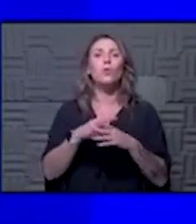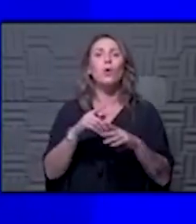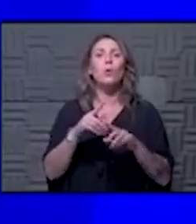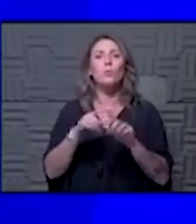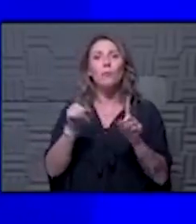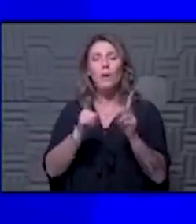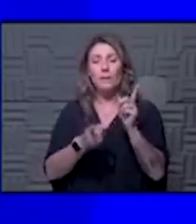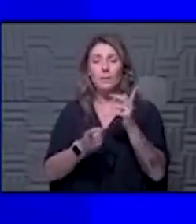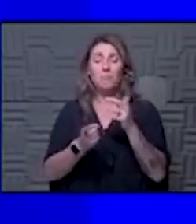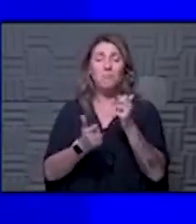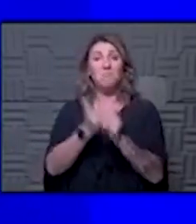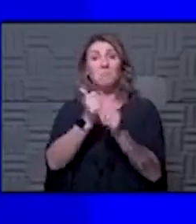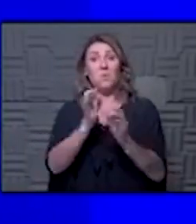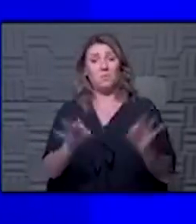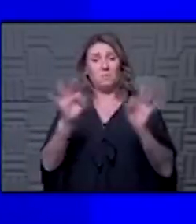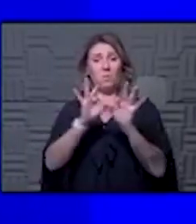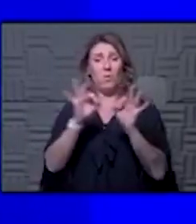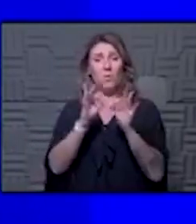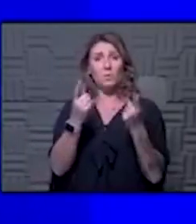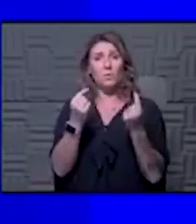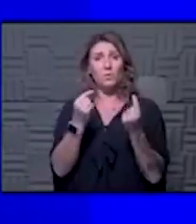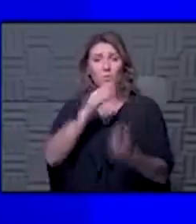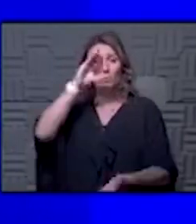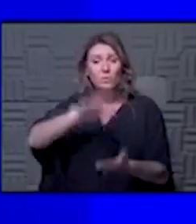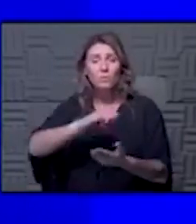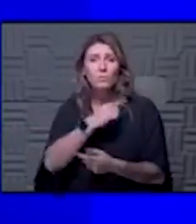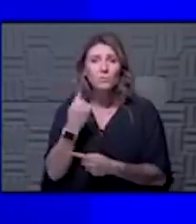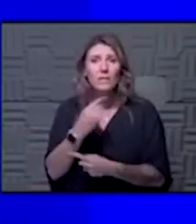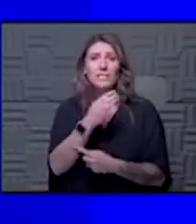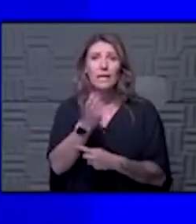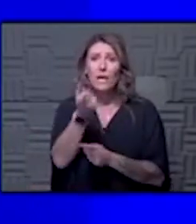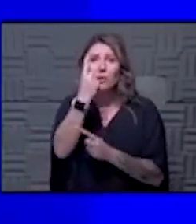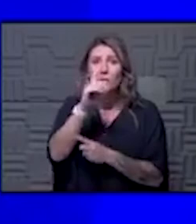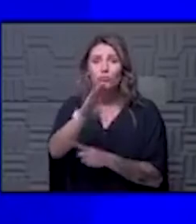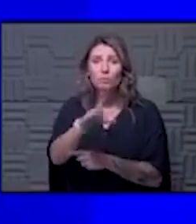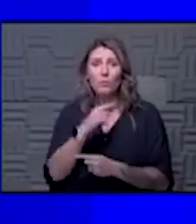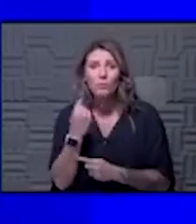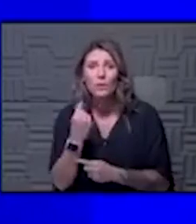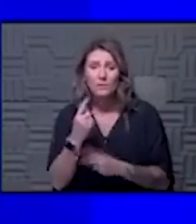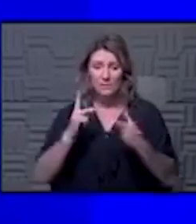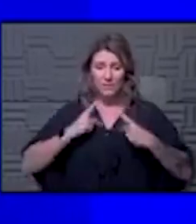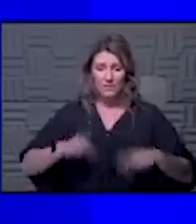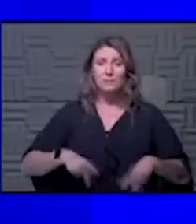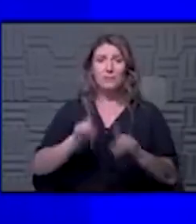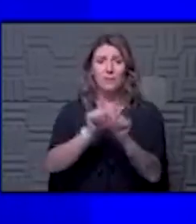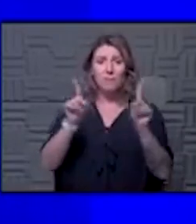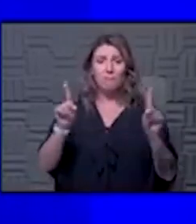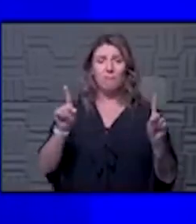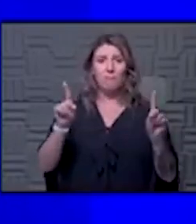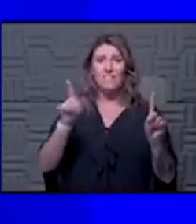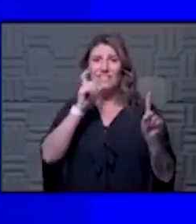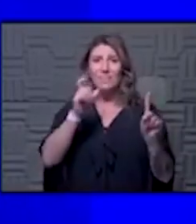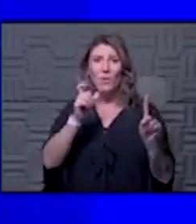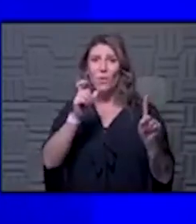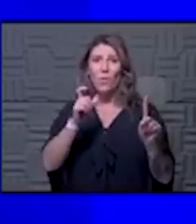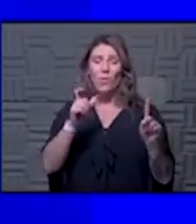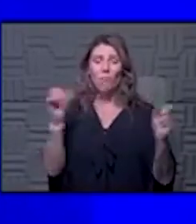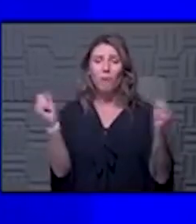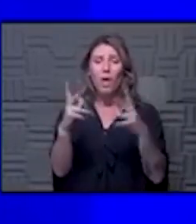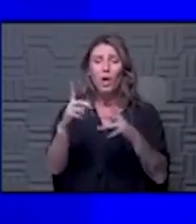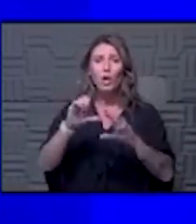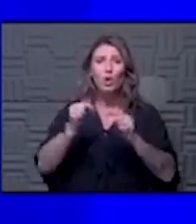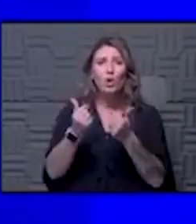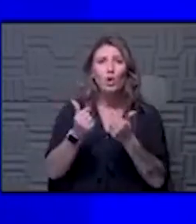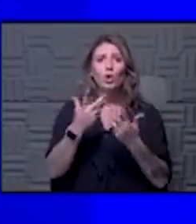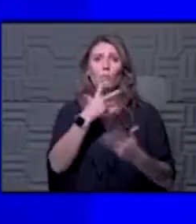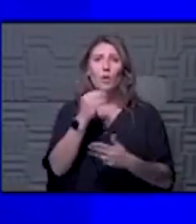continue to do is reduce the risk as much as possible understand what your risk is physically distance don't meet in groups wear your